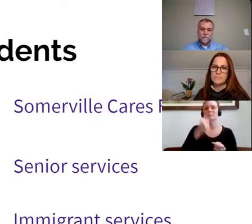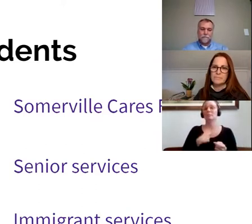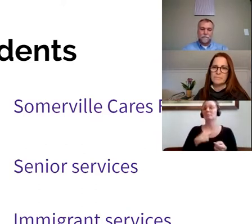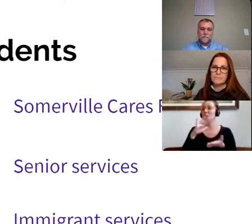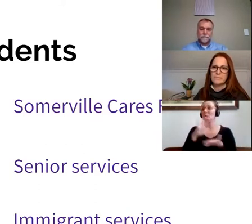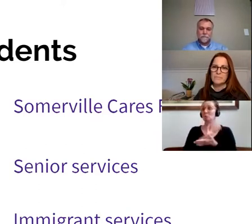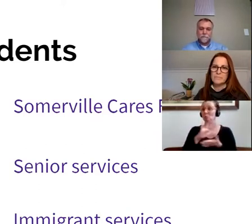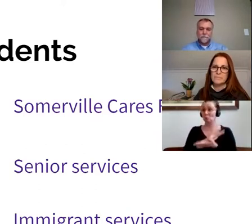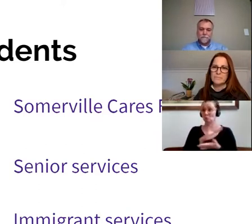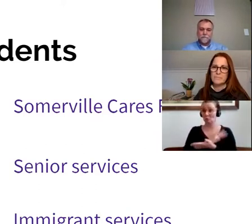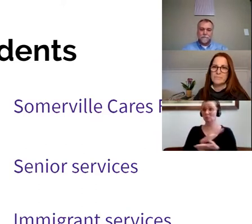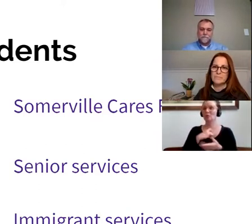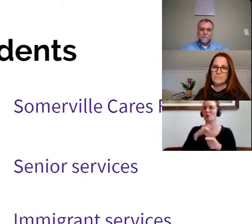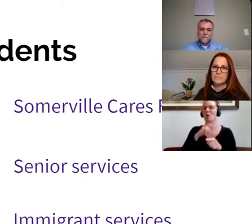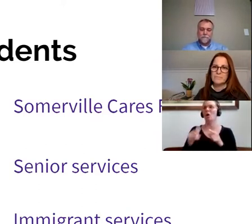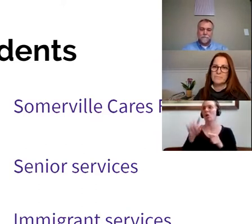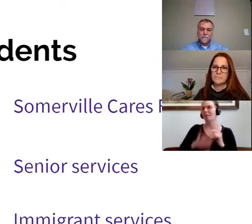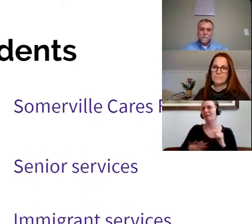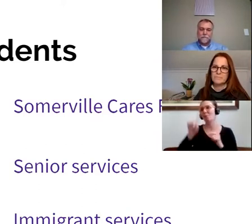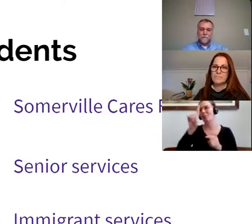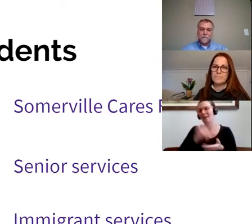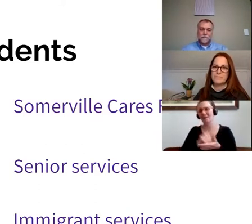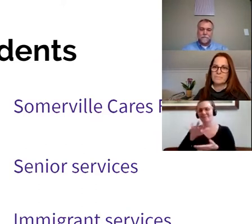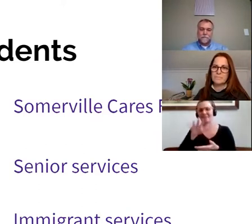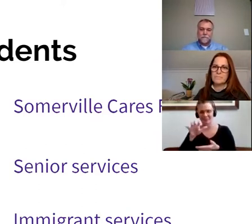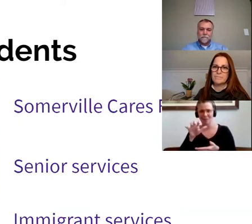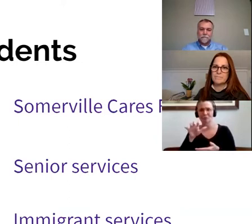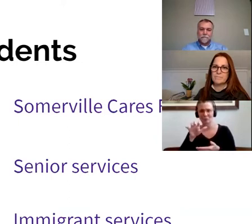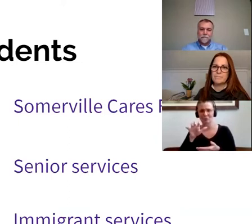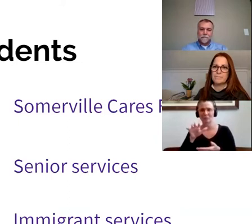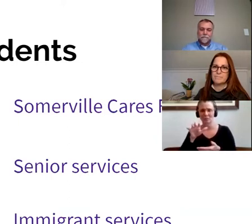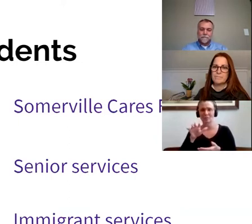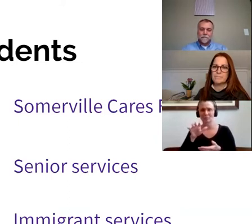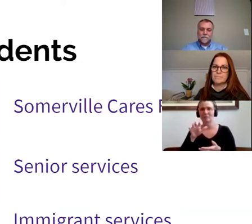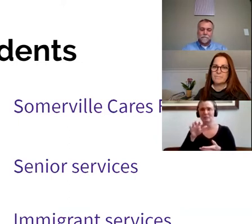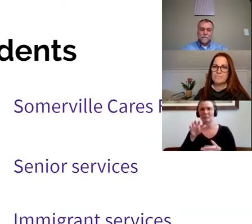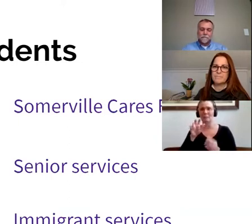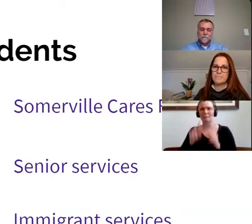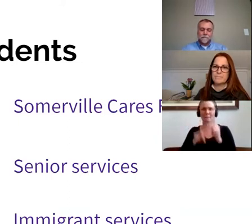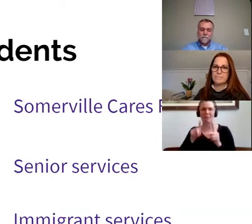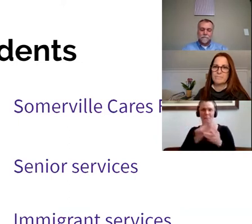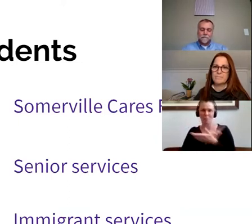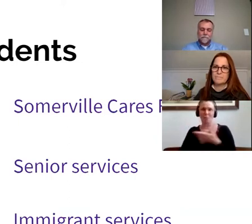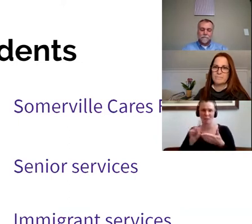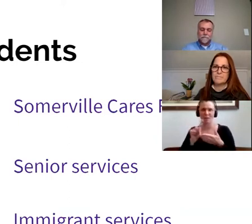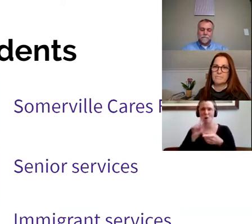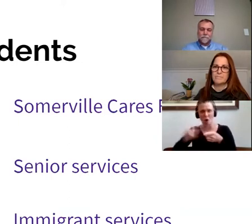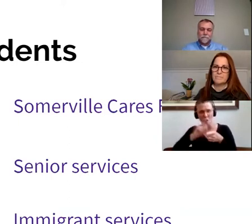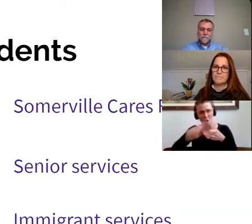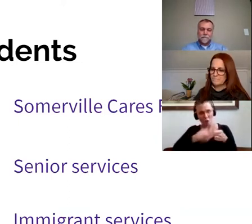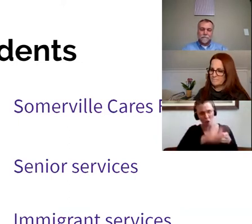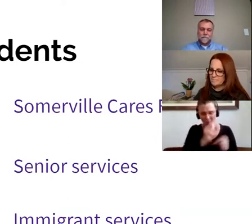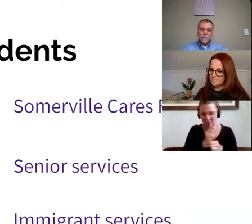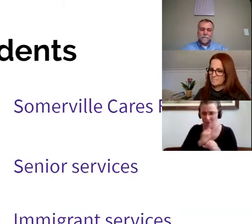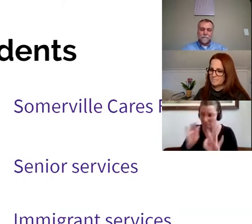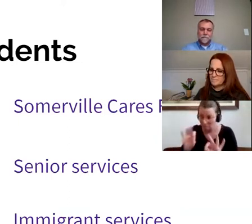Hickey and her team call, make about 100 to 200 phone calls to our seniors across the city on a daily basis to check in on them. This is all occurring